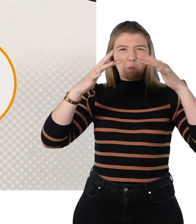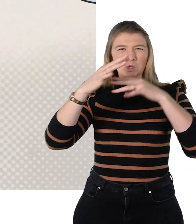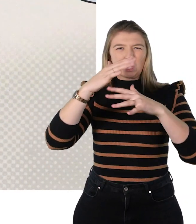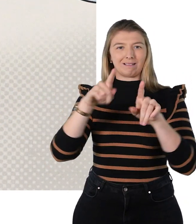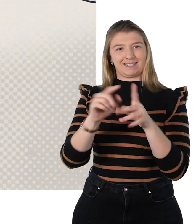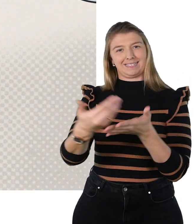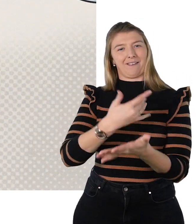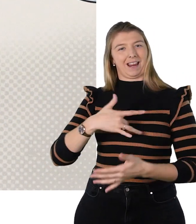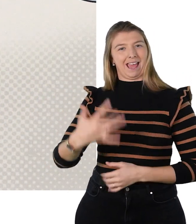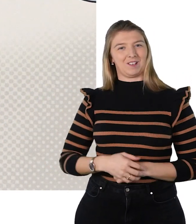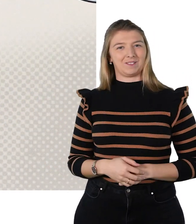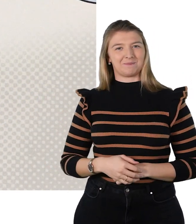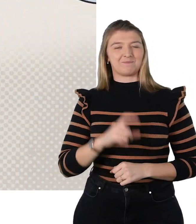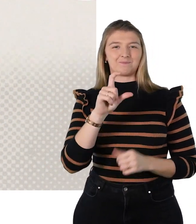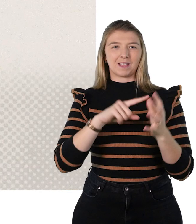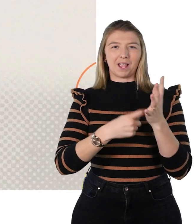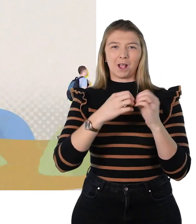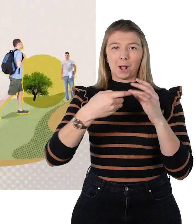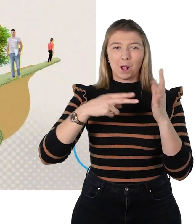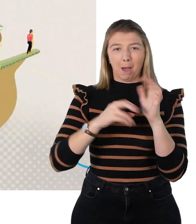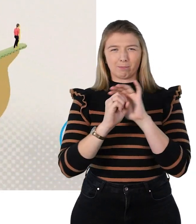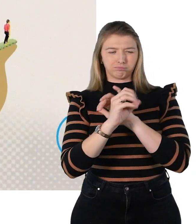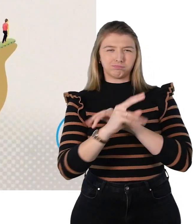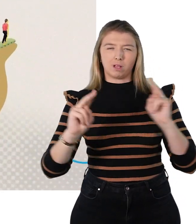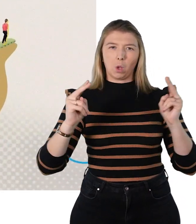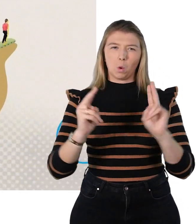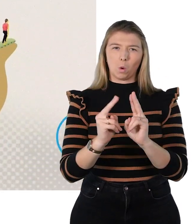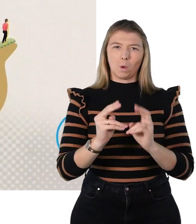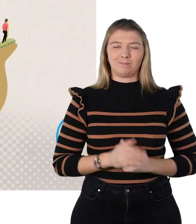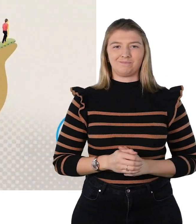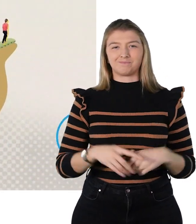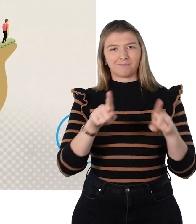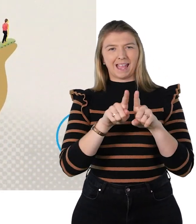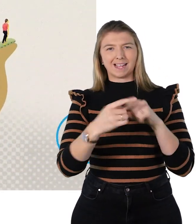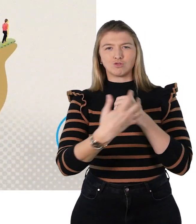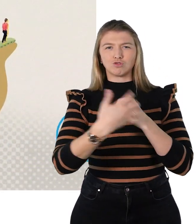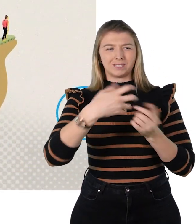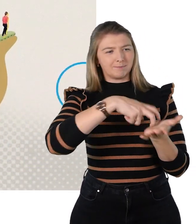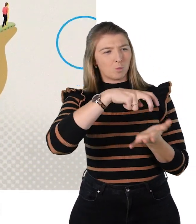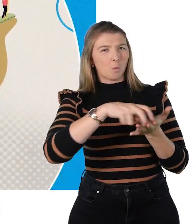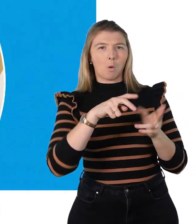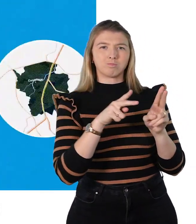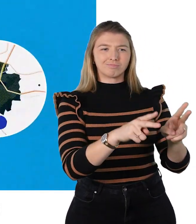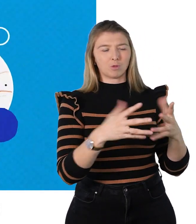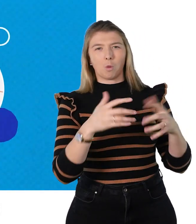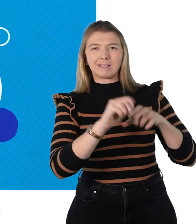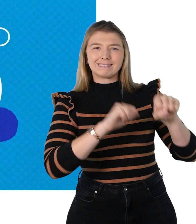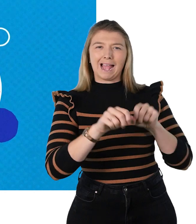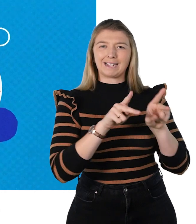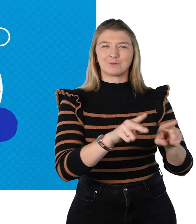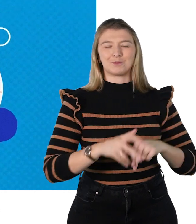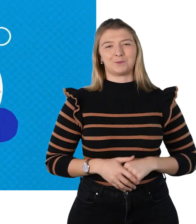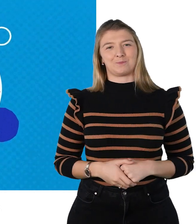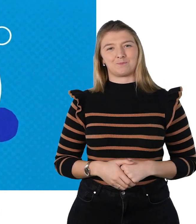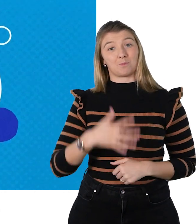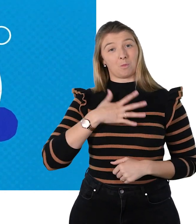lowering carbon emissions, and increasing greener walking and cycling routes. We want your feedback on